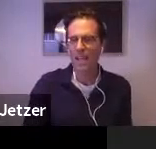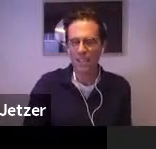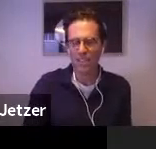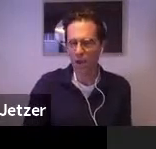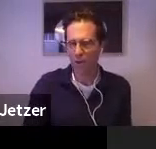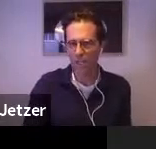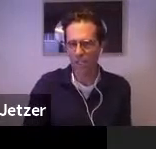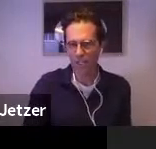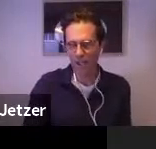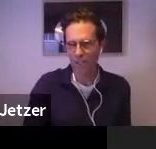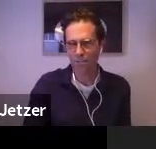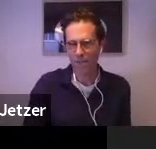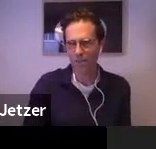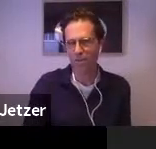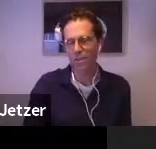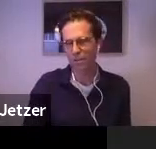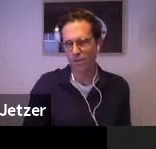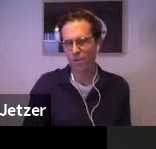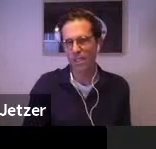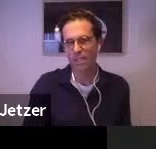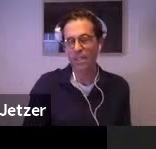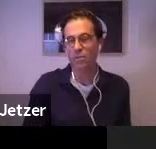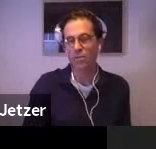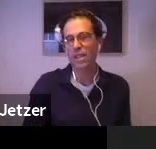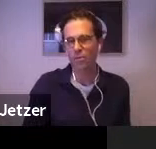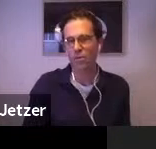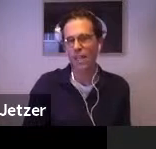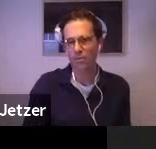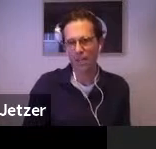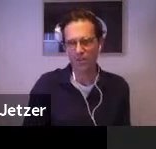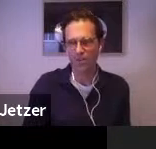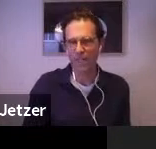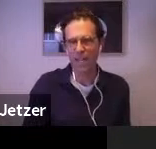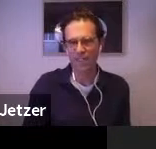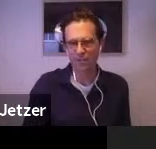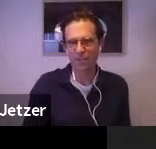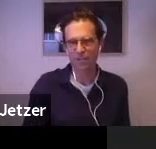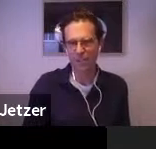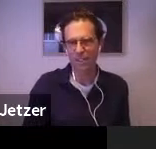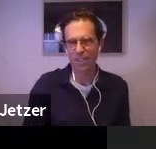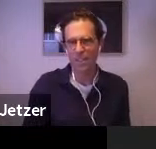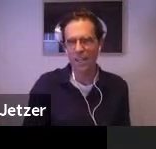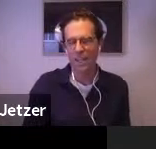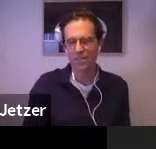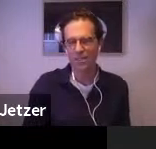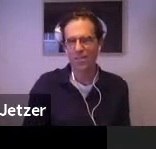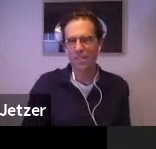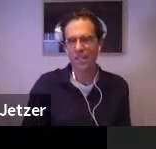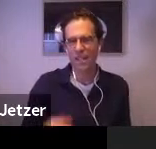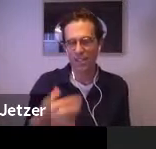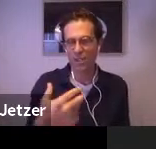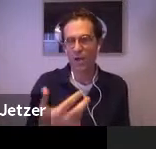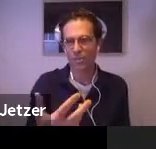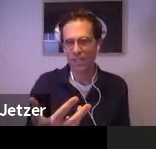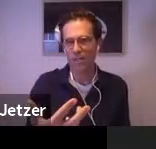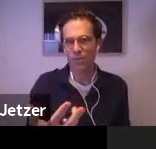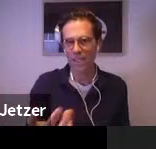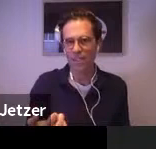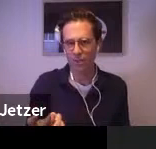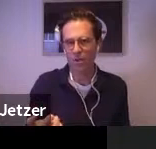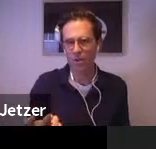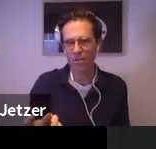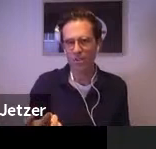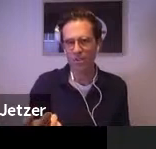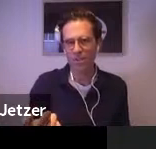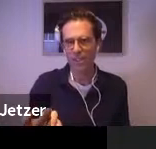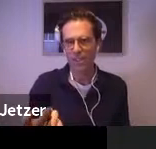I like the object a lot, because first of all, it's a real Ray-Ban from the 1950s, and you see as an object the